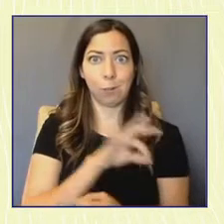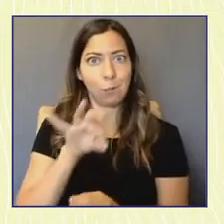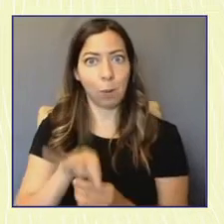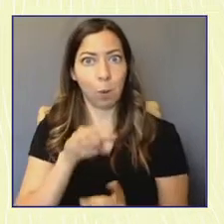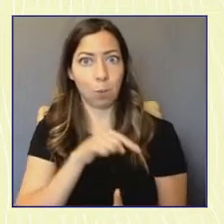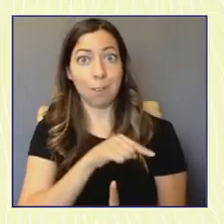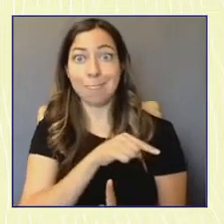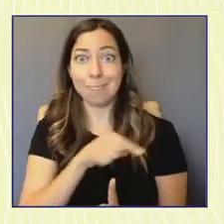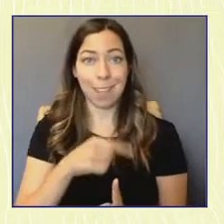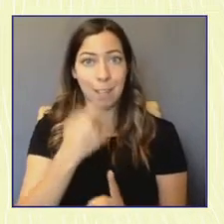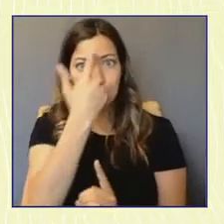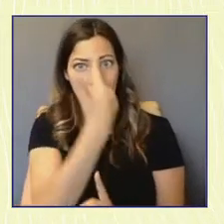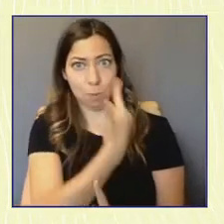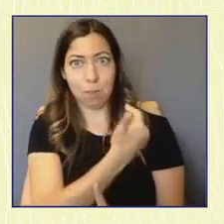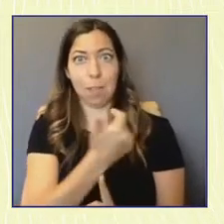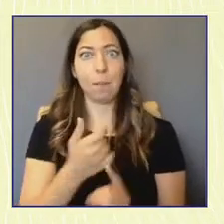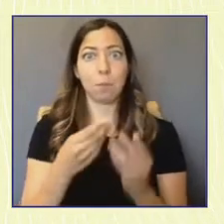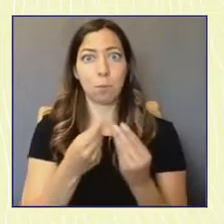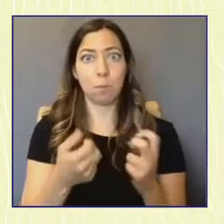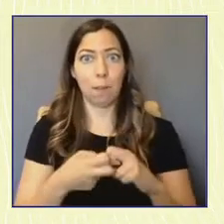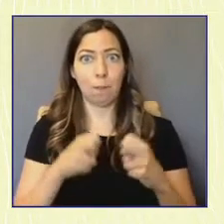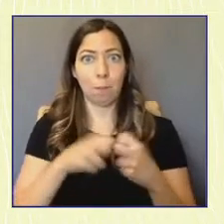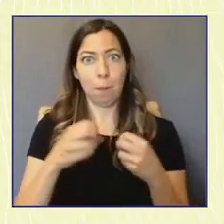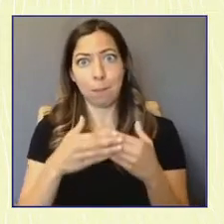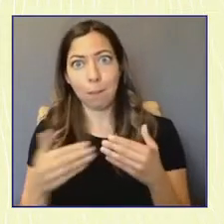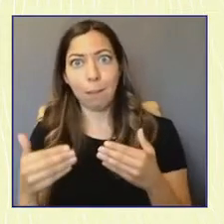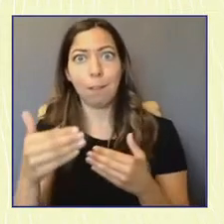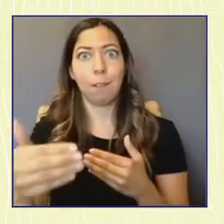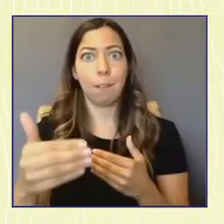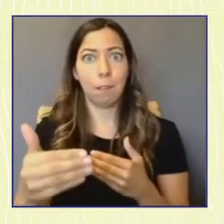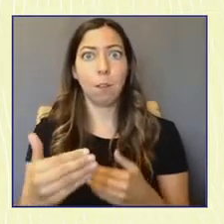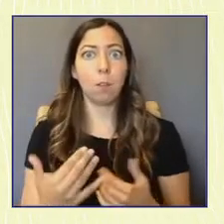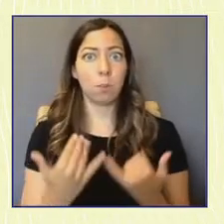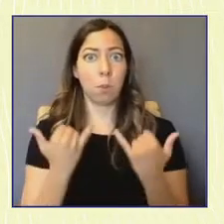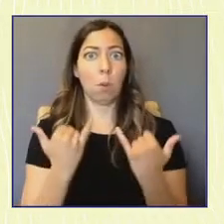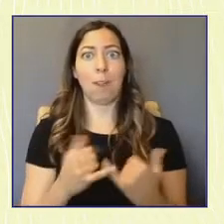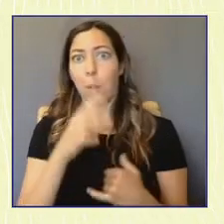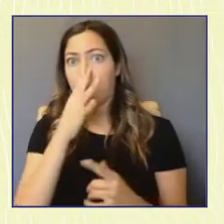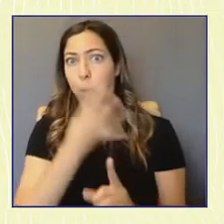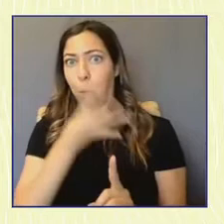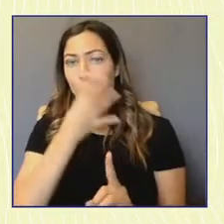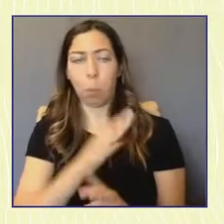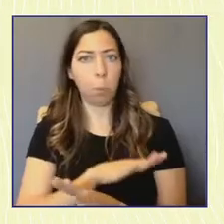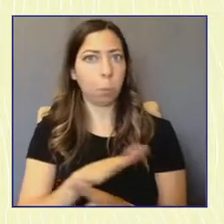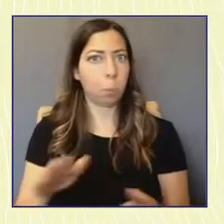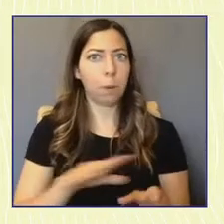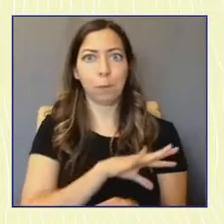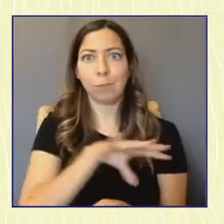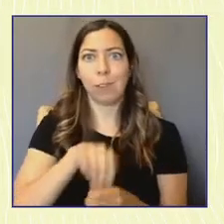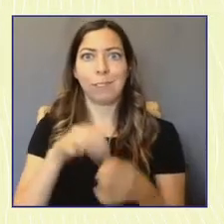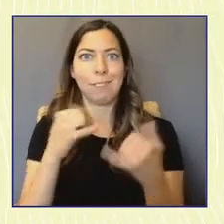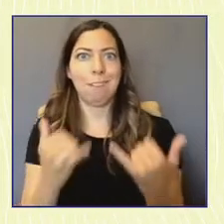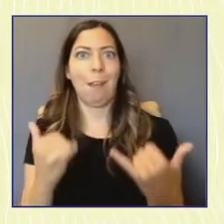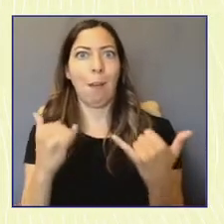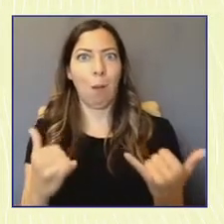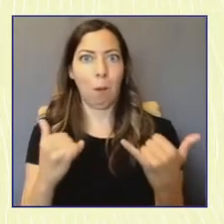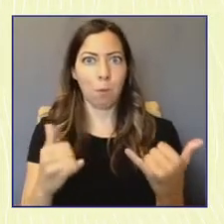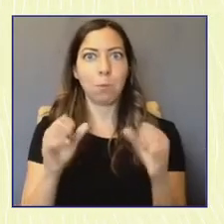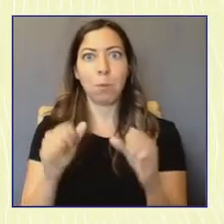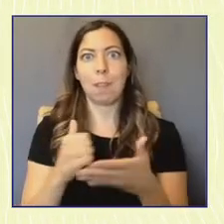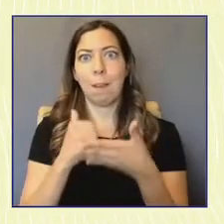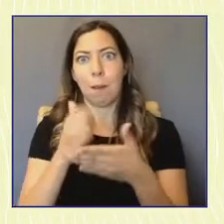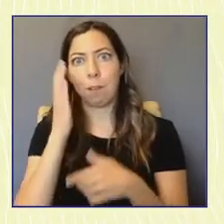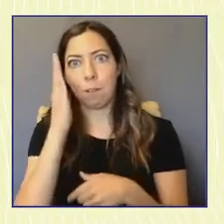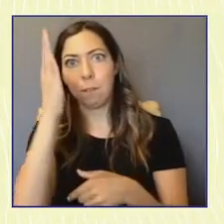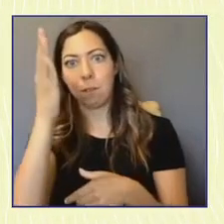these issues for years to come, that they are empowered to act and have a voice today. With states like